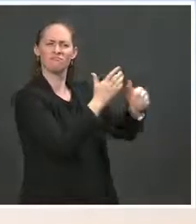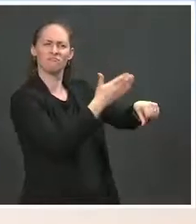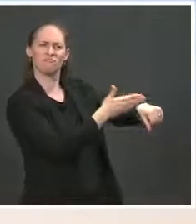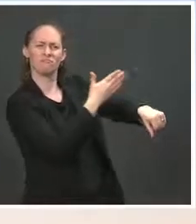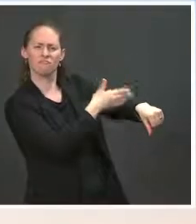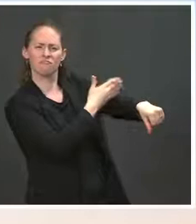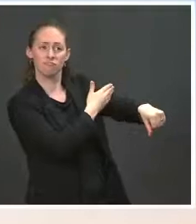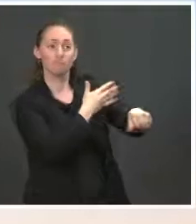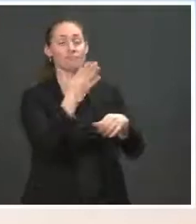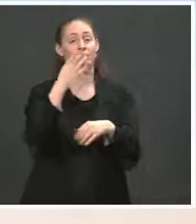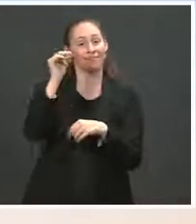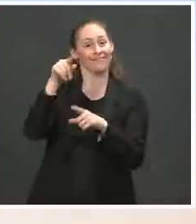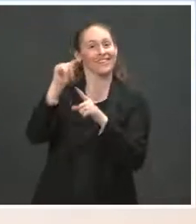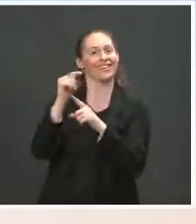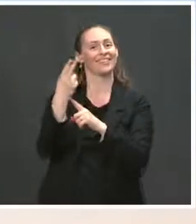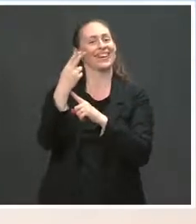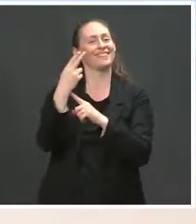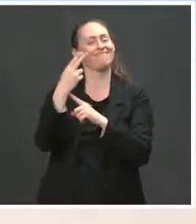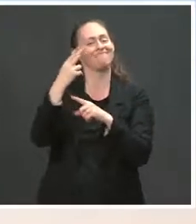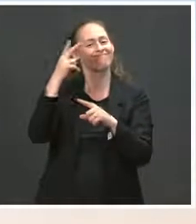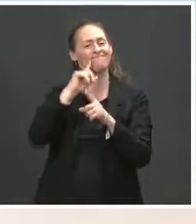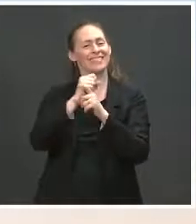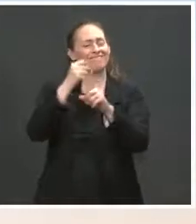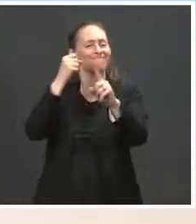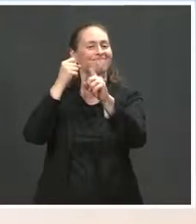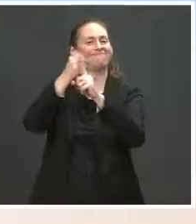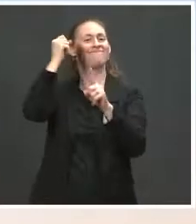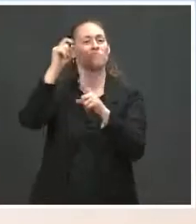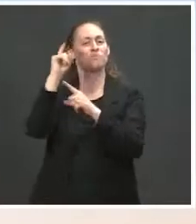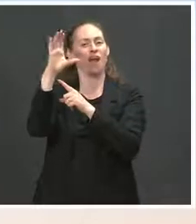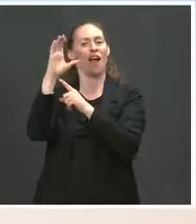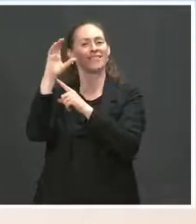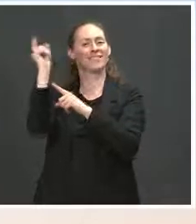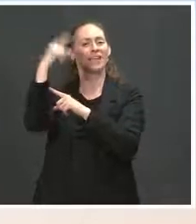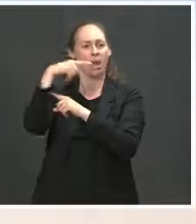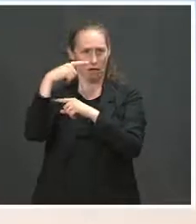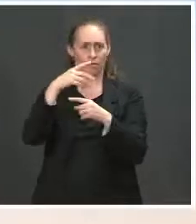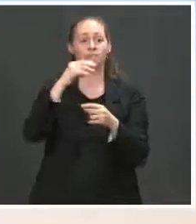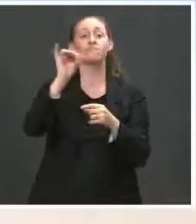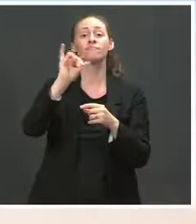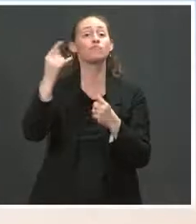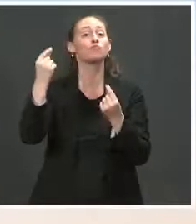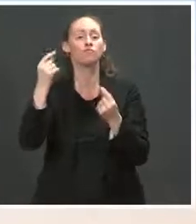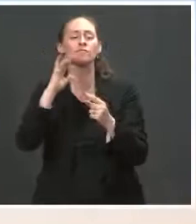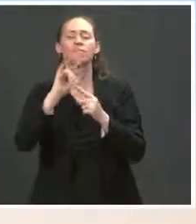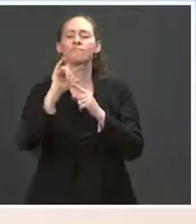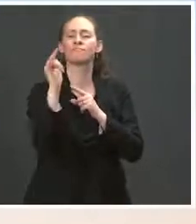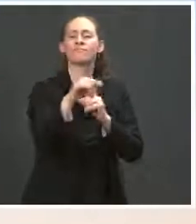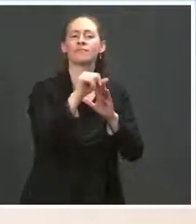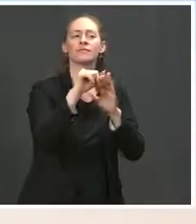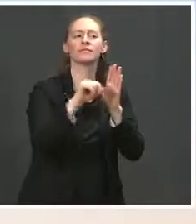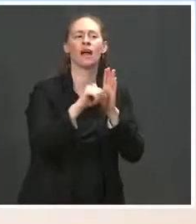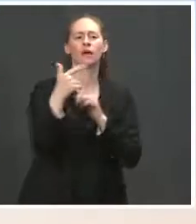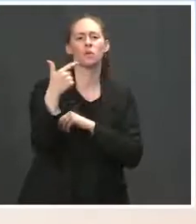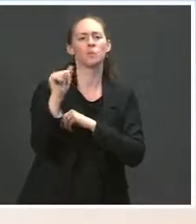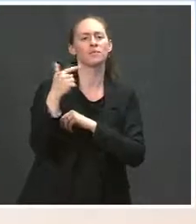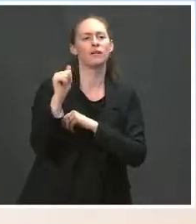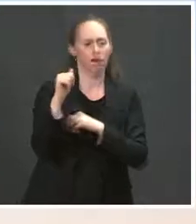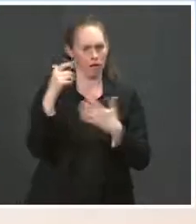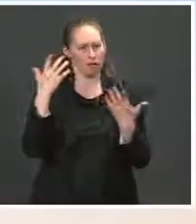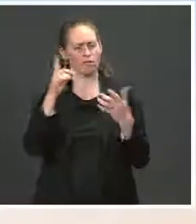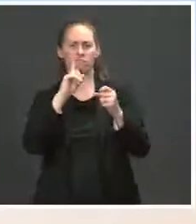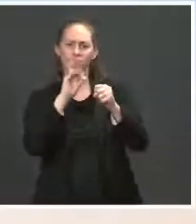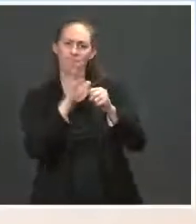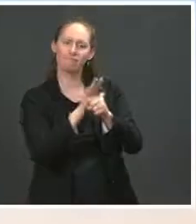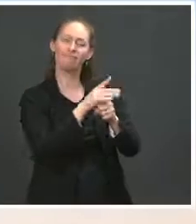day in office, he and the First Lady will travel to Georgia to highlight how he has delivered on his promises to the American people. While he is there,